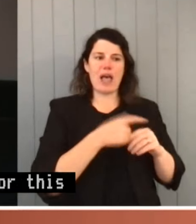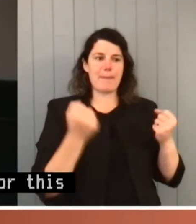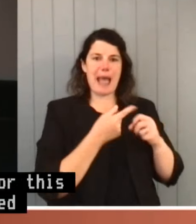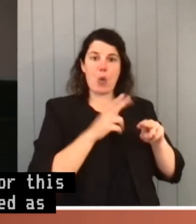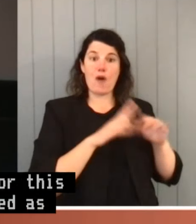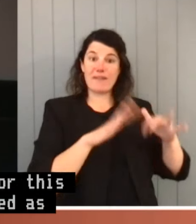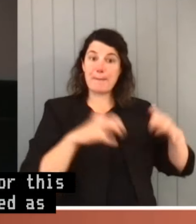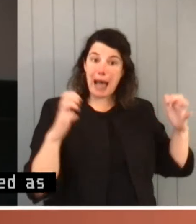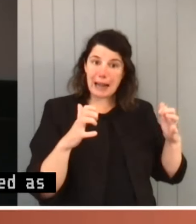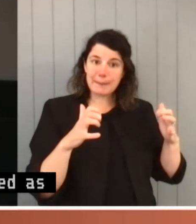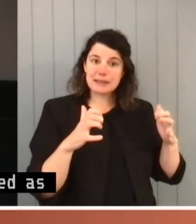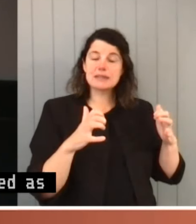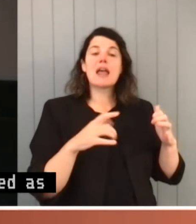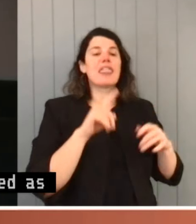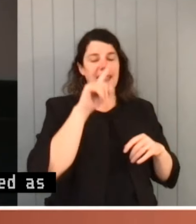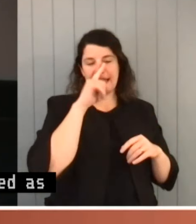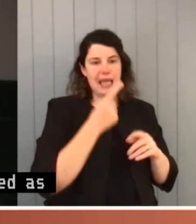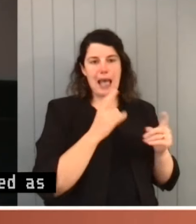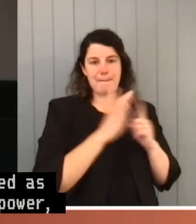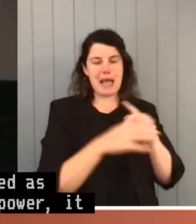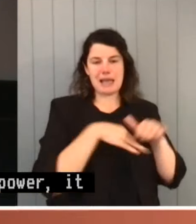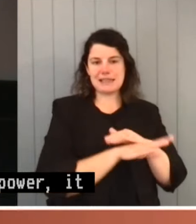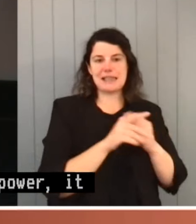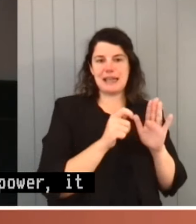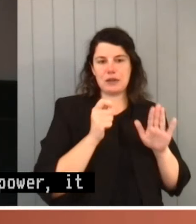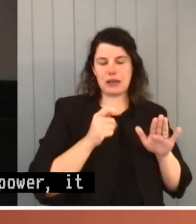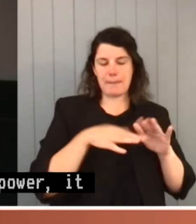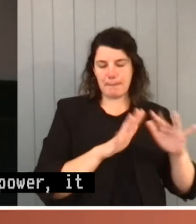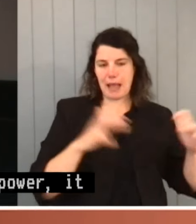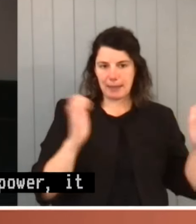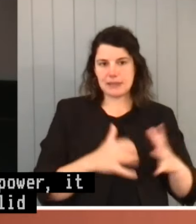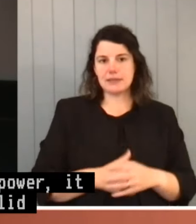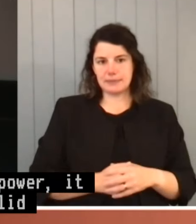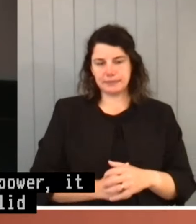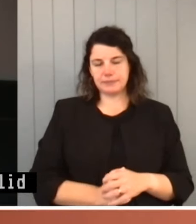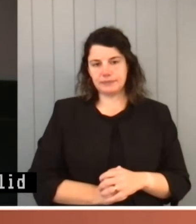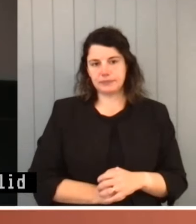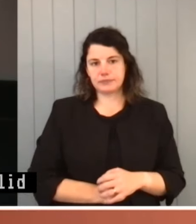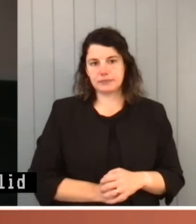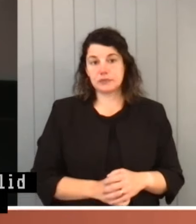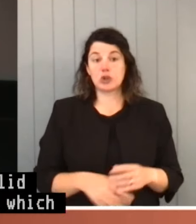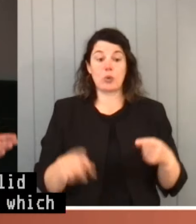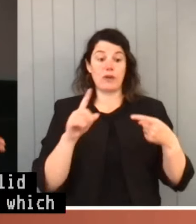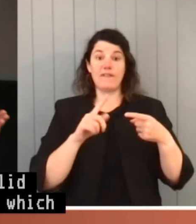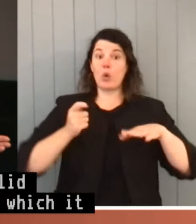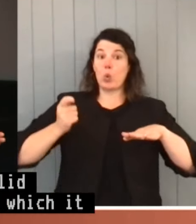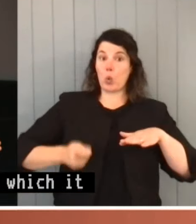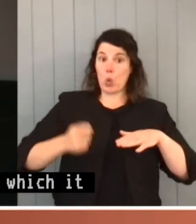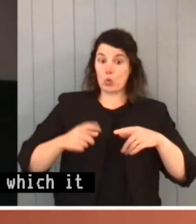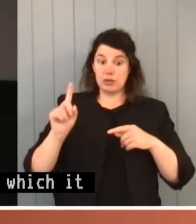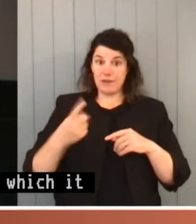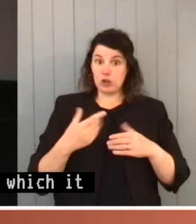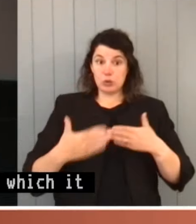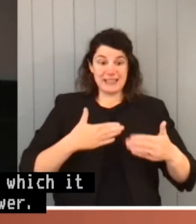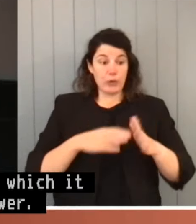be a valid enactment to the extent to which it is not in excess of that power. So the first task for a court in dealing with a constitutional